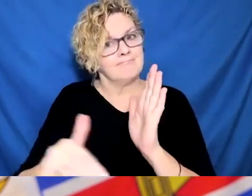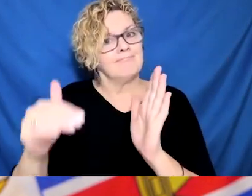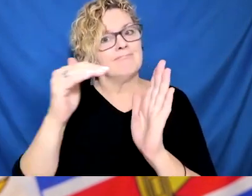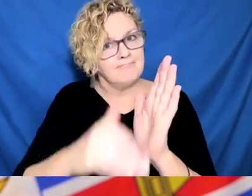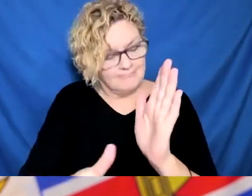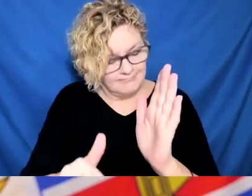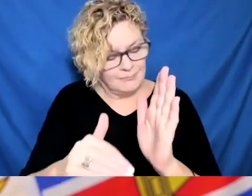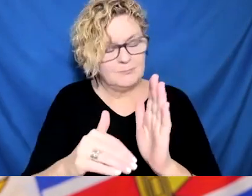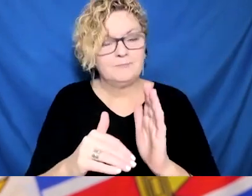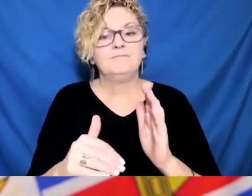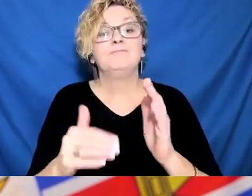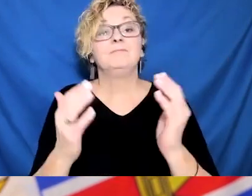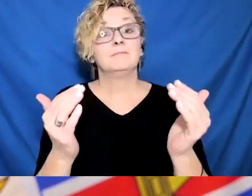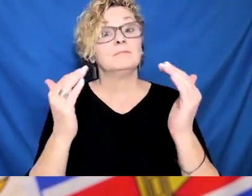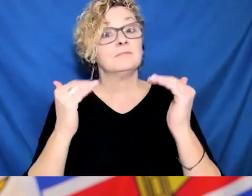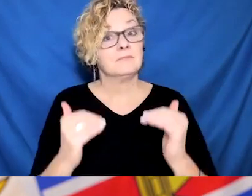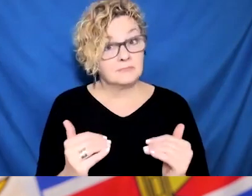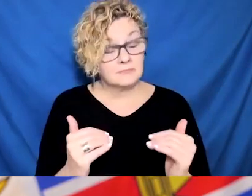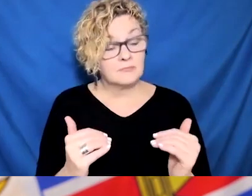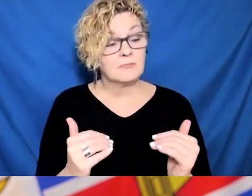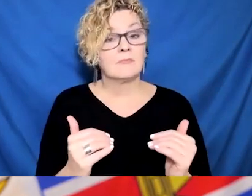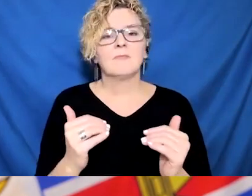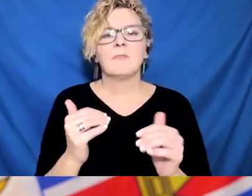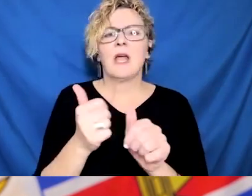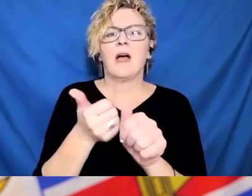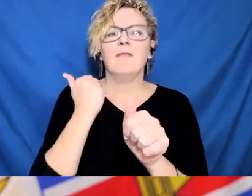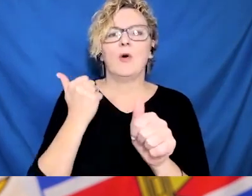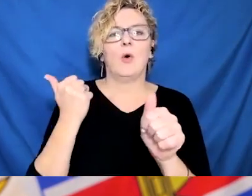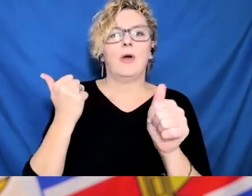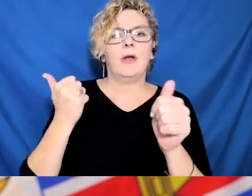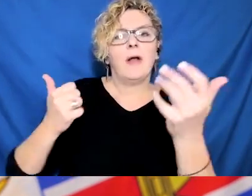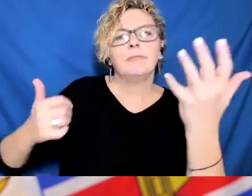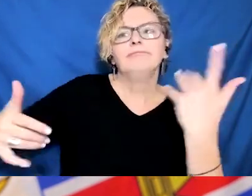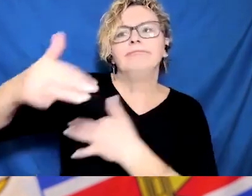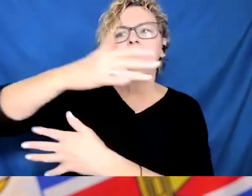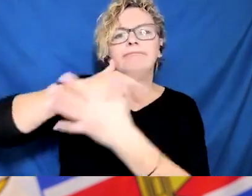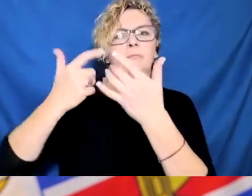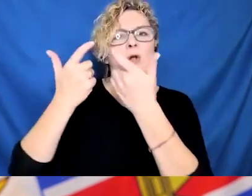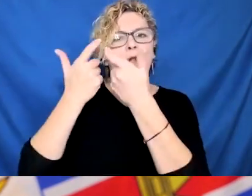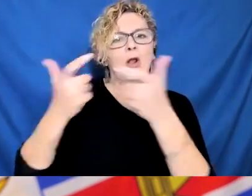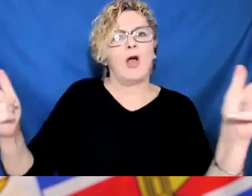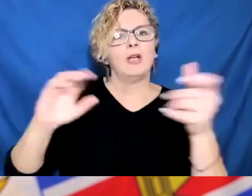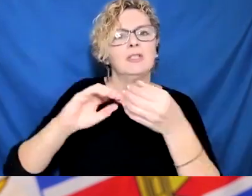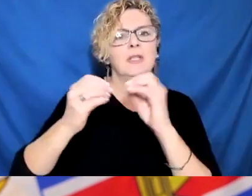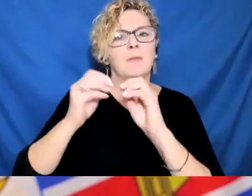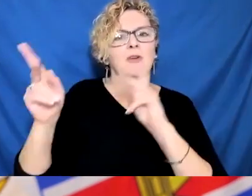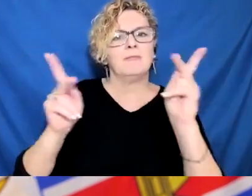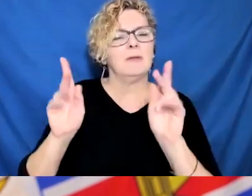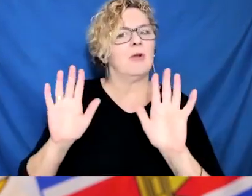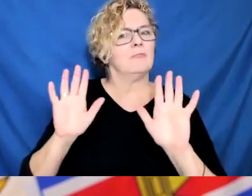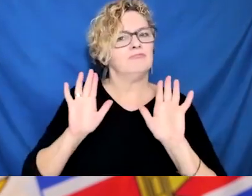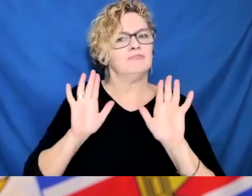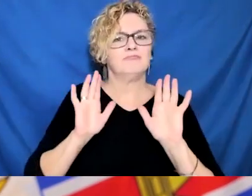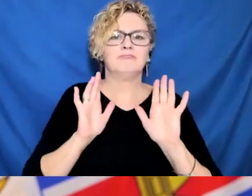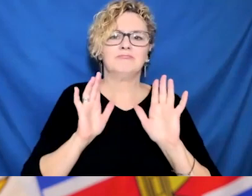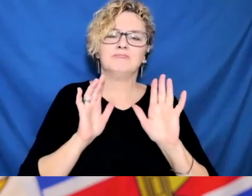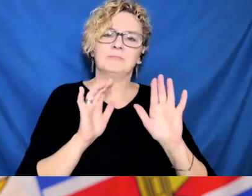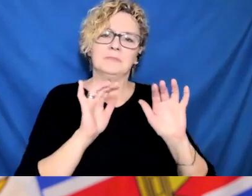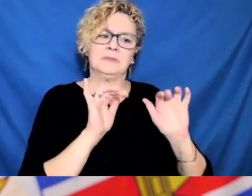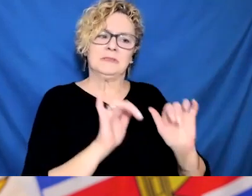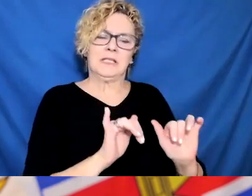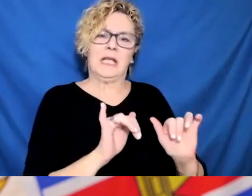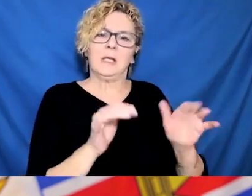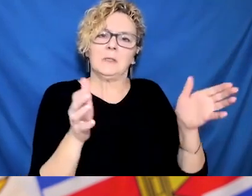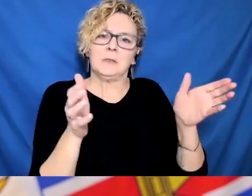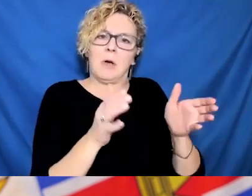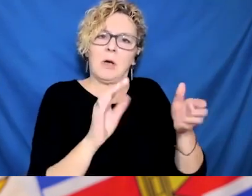return to normal activities when you're feeling better. Particularly if you have a fever, you need to stay home and stay away from others.